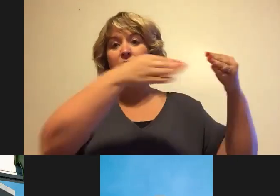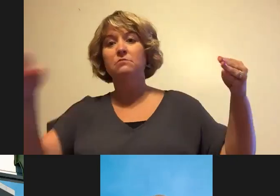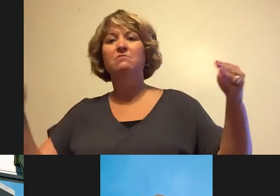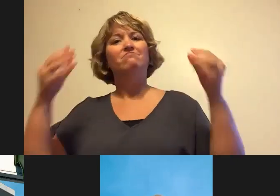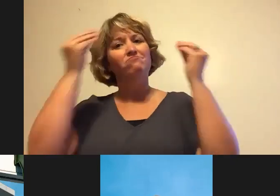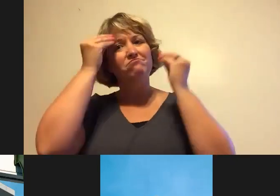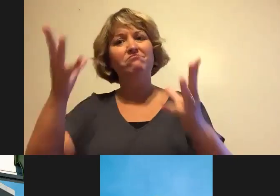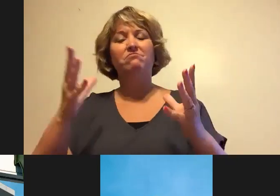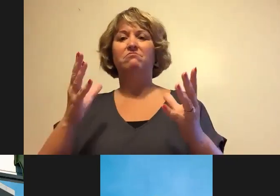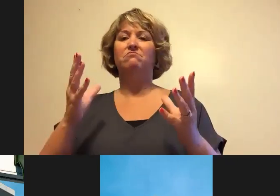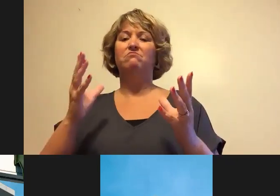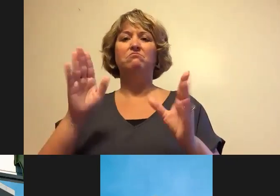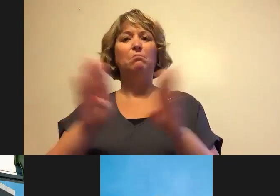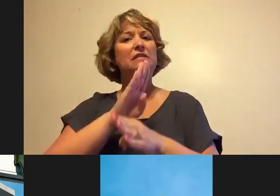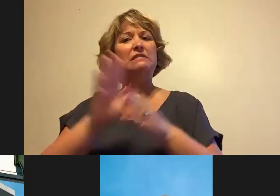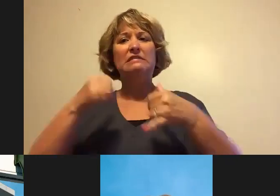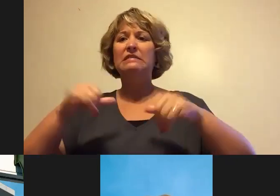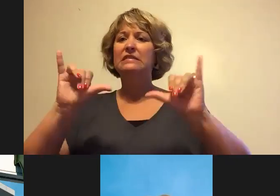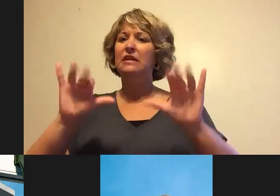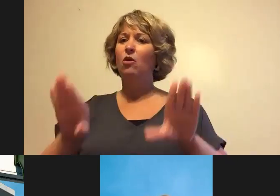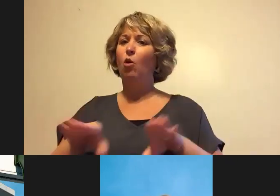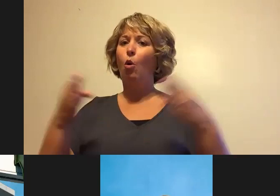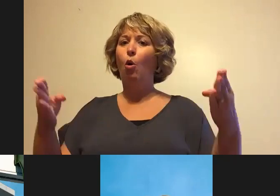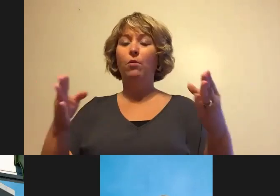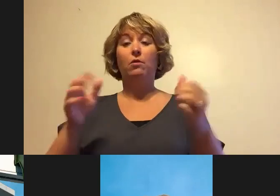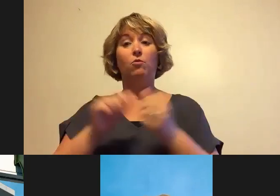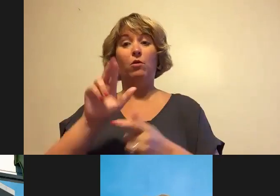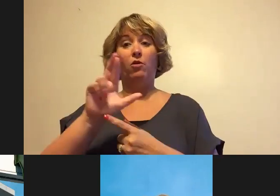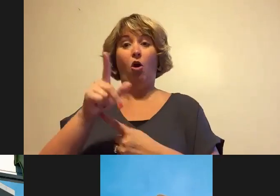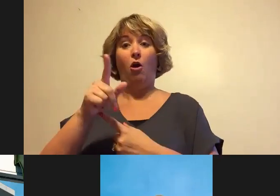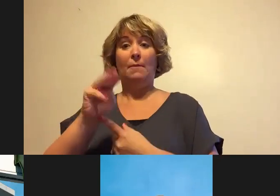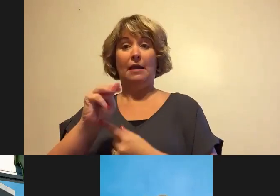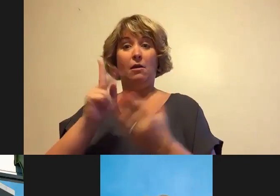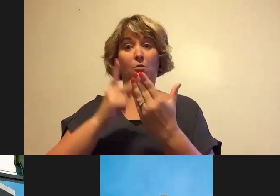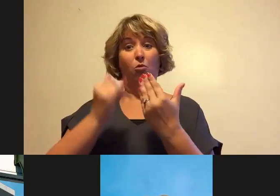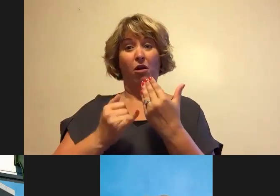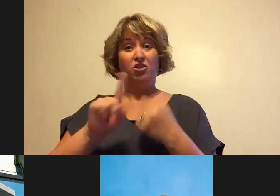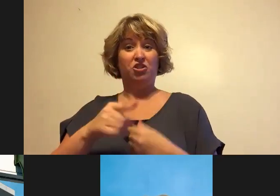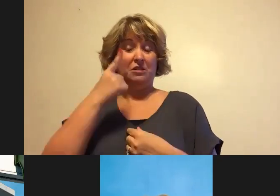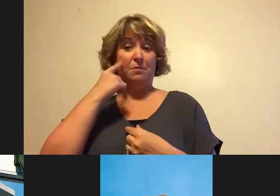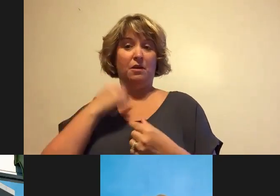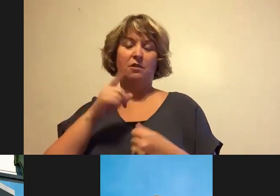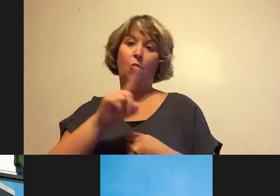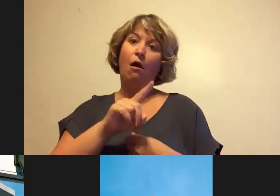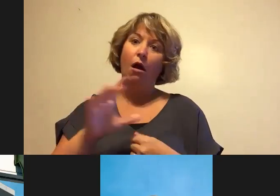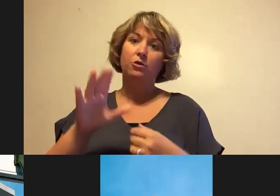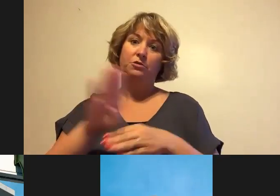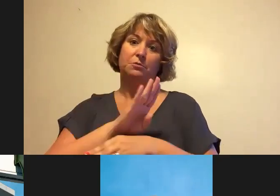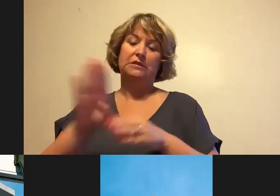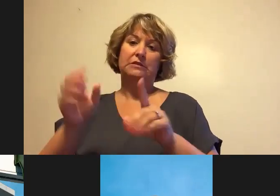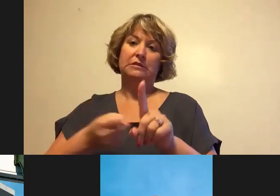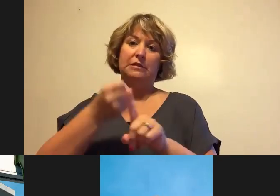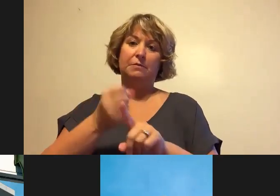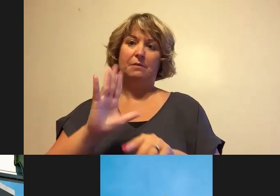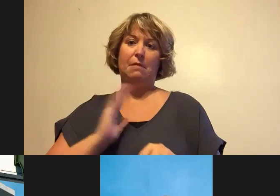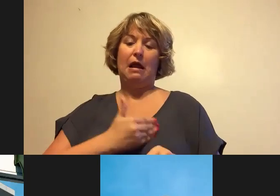or still open. With the RPM project, just because there were hundreds of businesses potentially affected by our project in the project